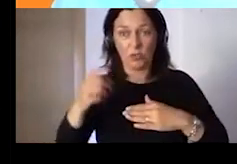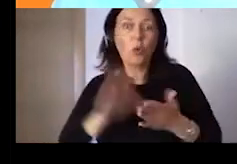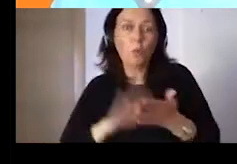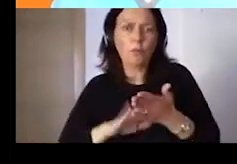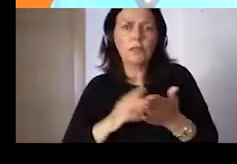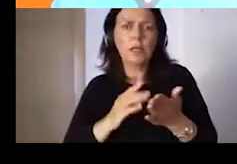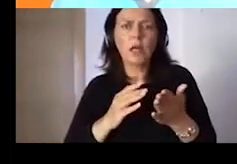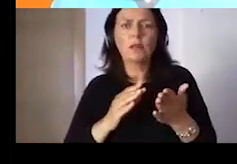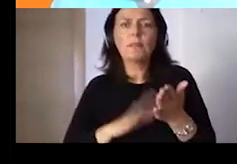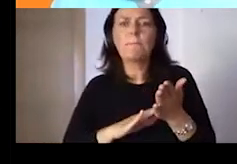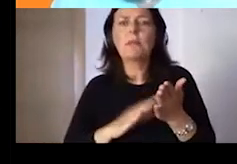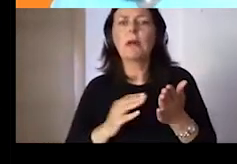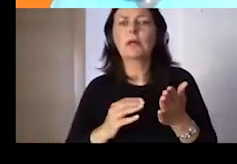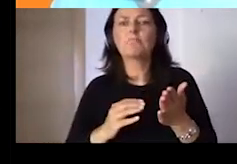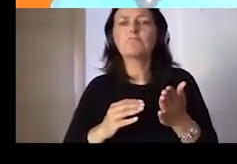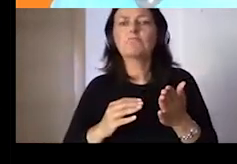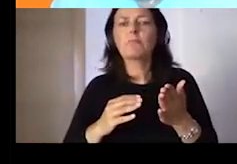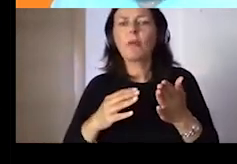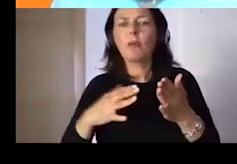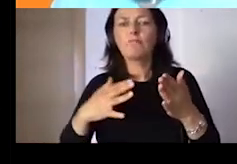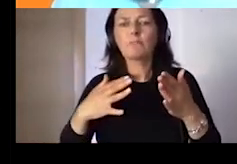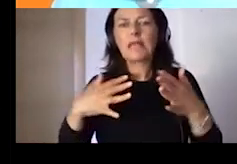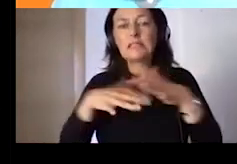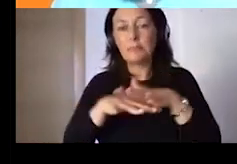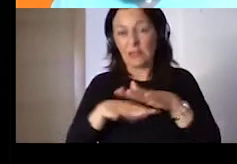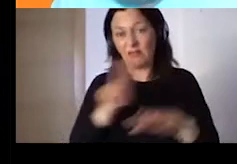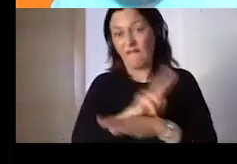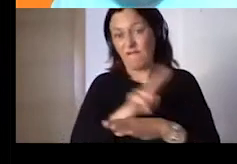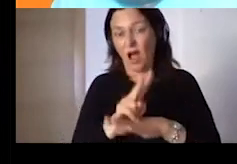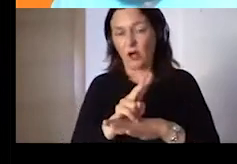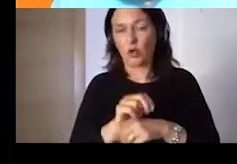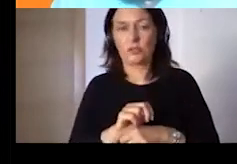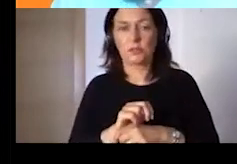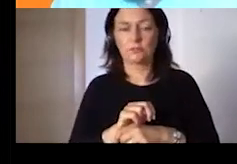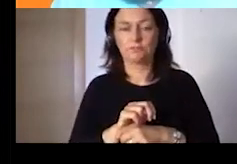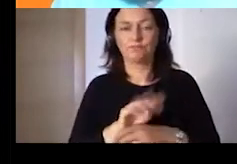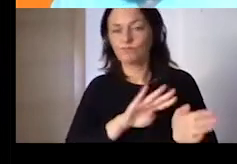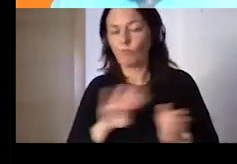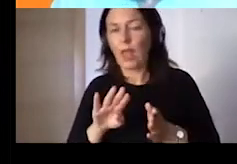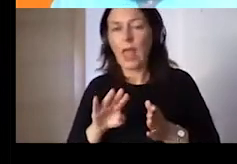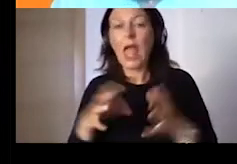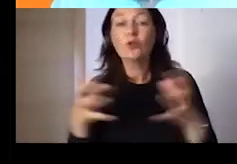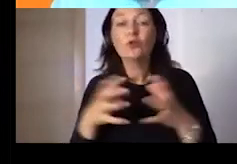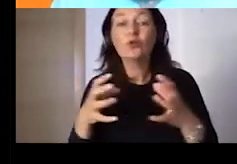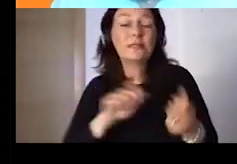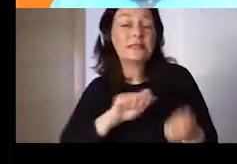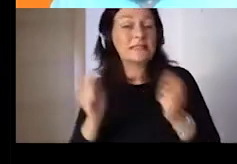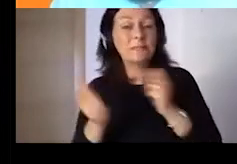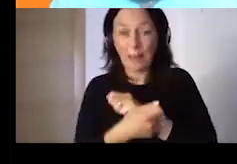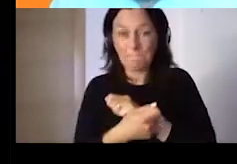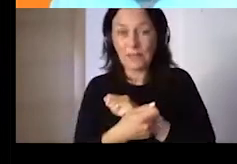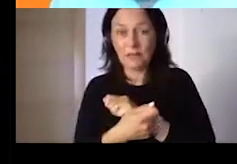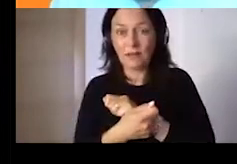changes at digital level, a green transition. So,